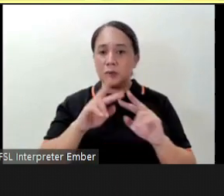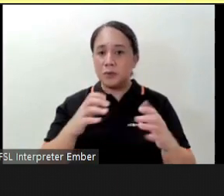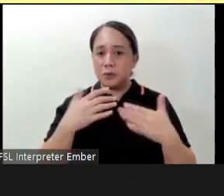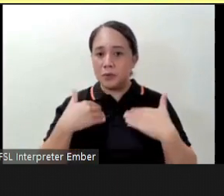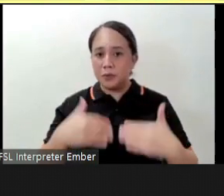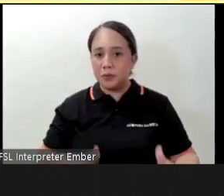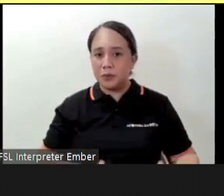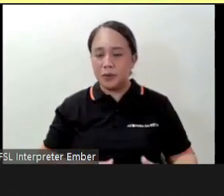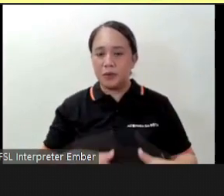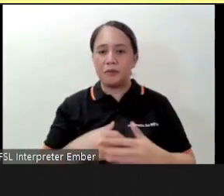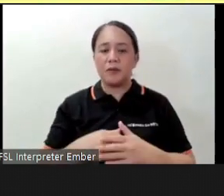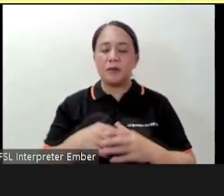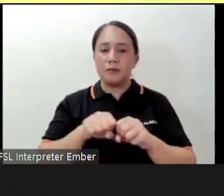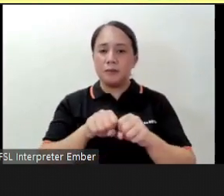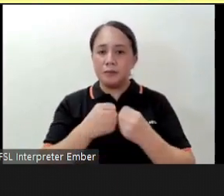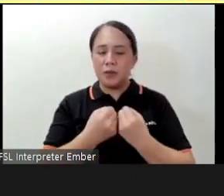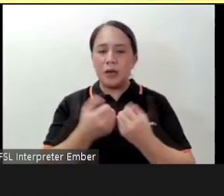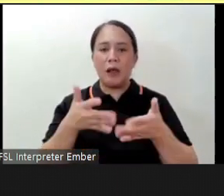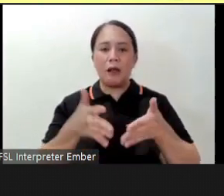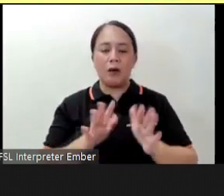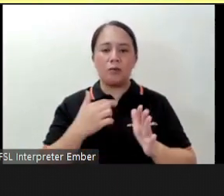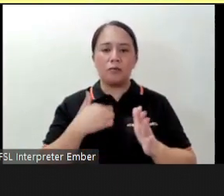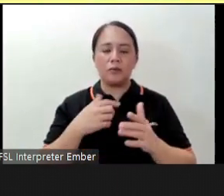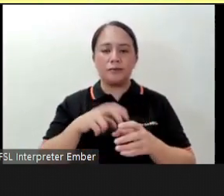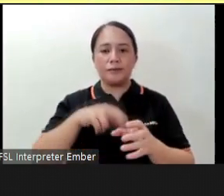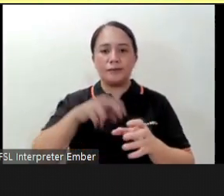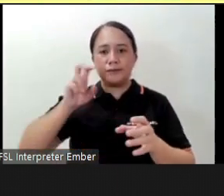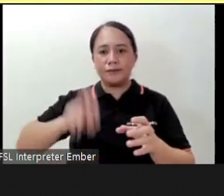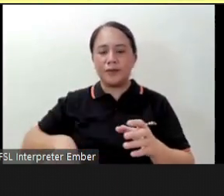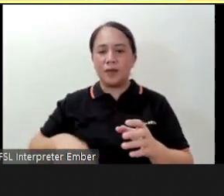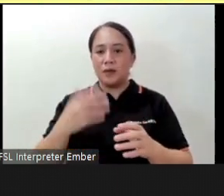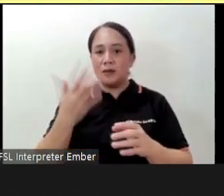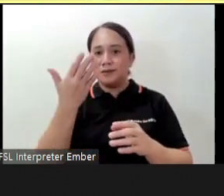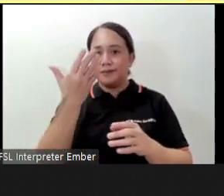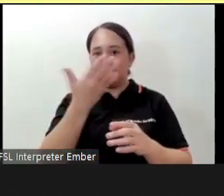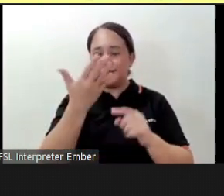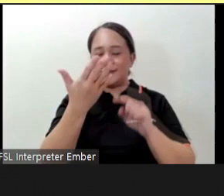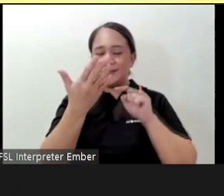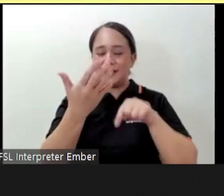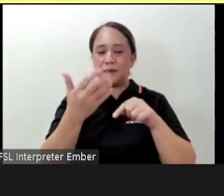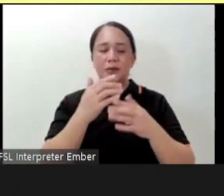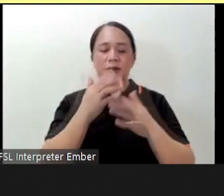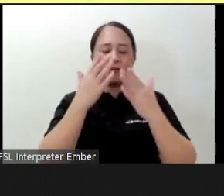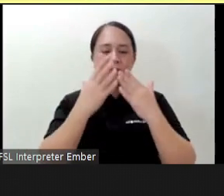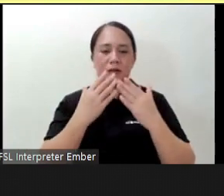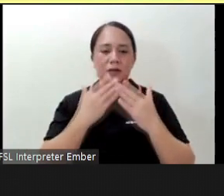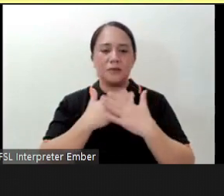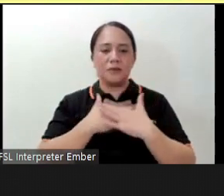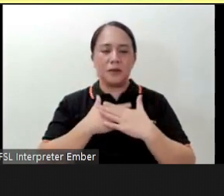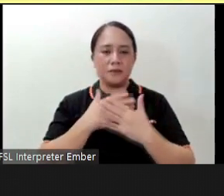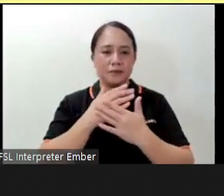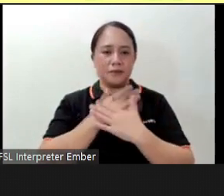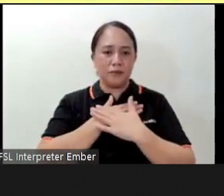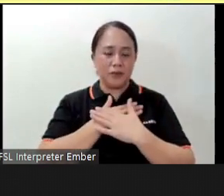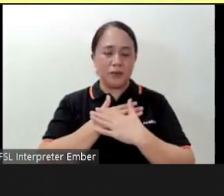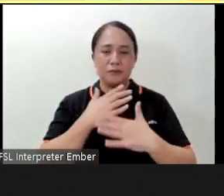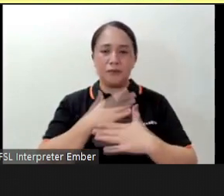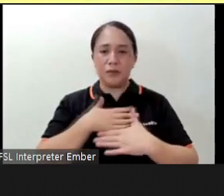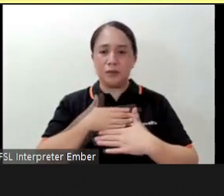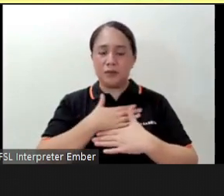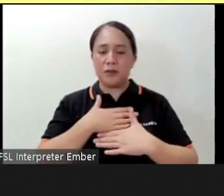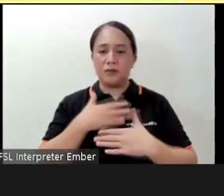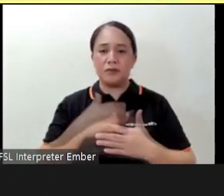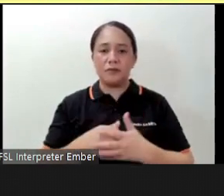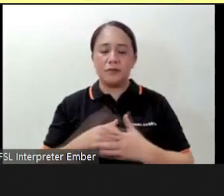I take breaks that allow me to step away from the screens and enjoy the present moment and lastly number five I